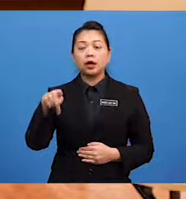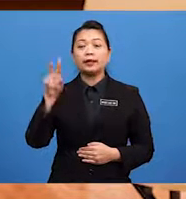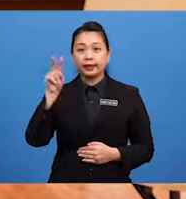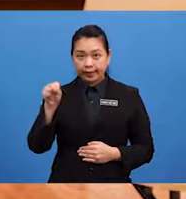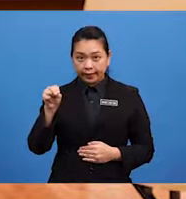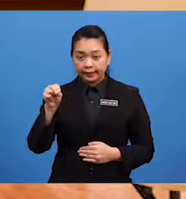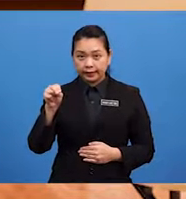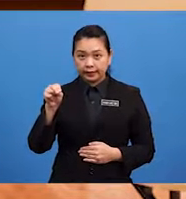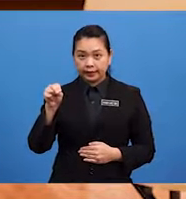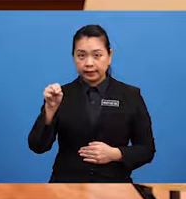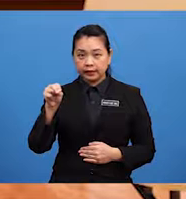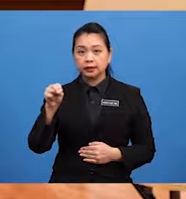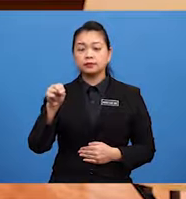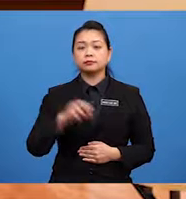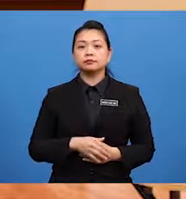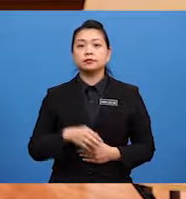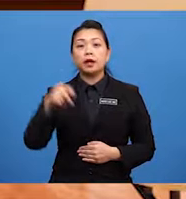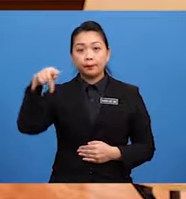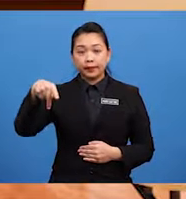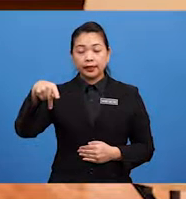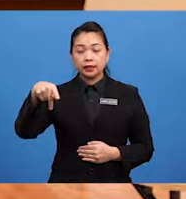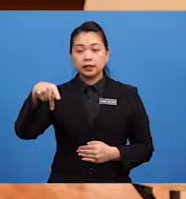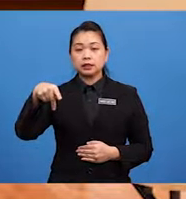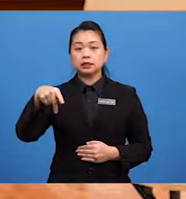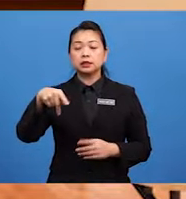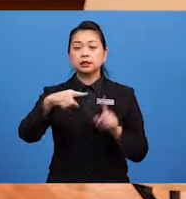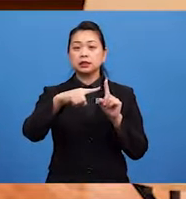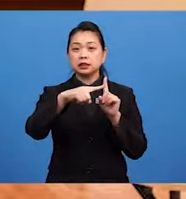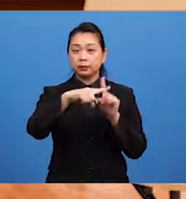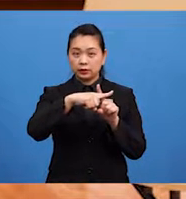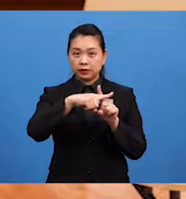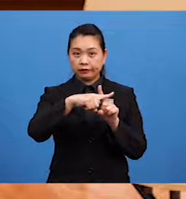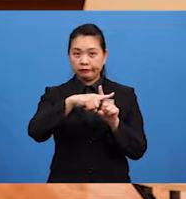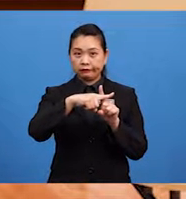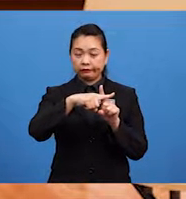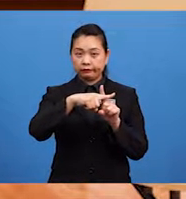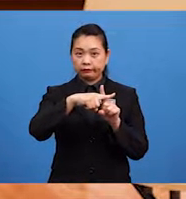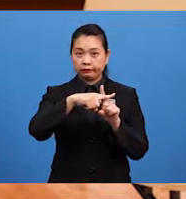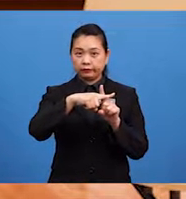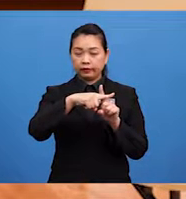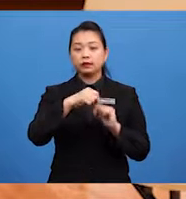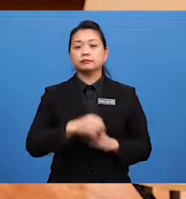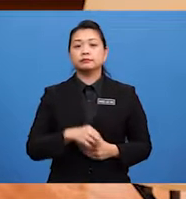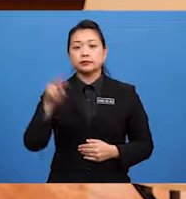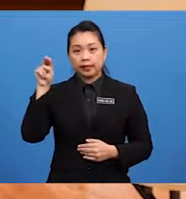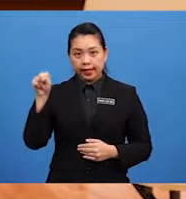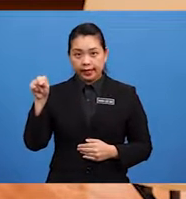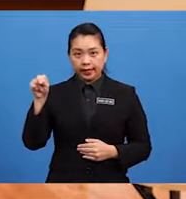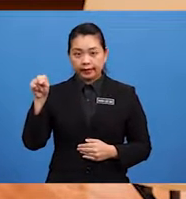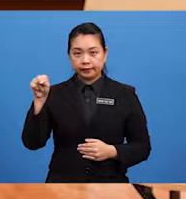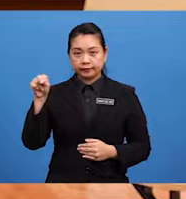Write P if the sentence uses a positive adjective And